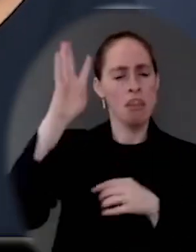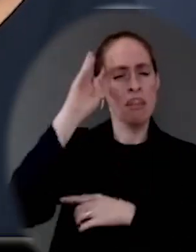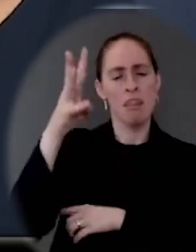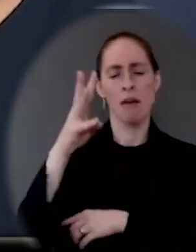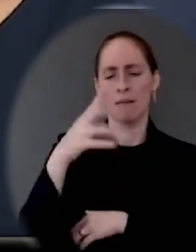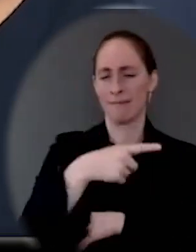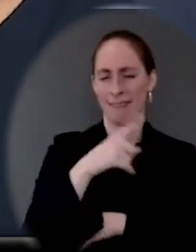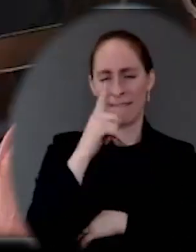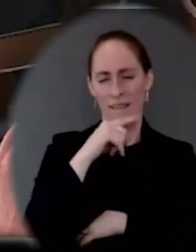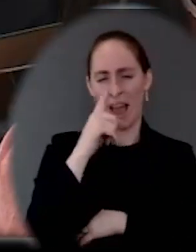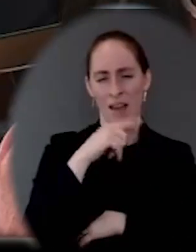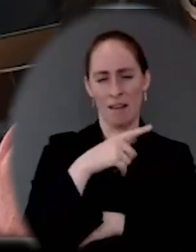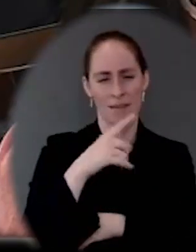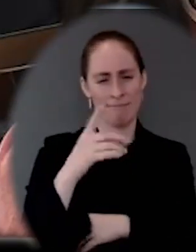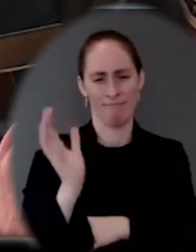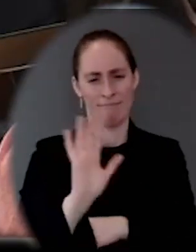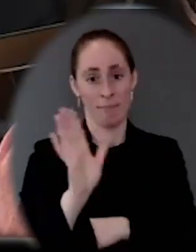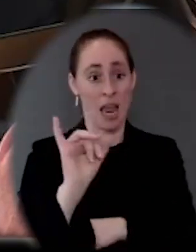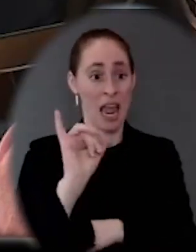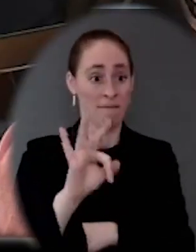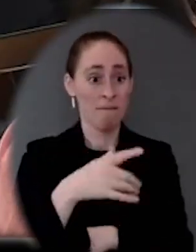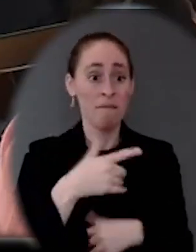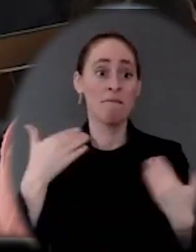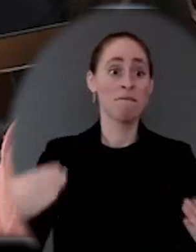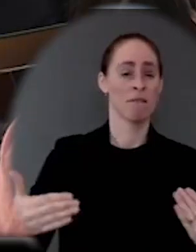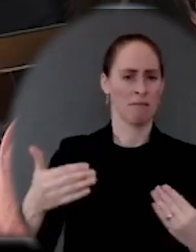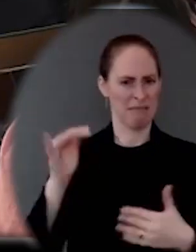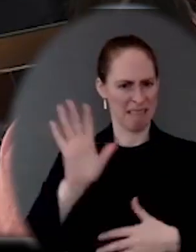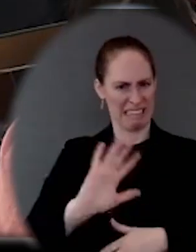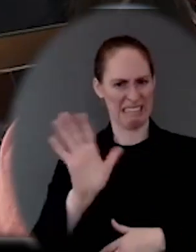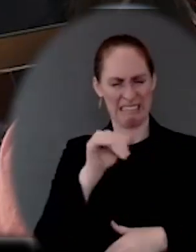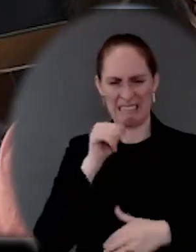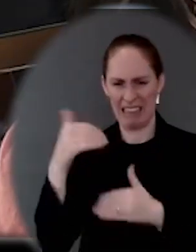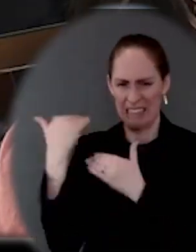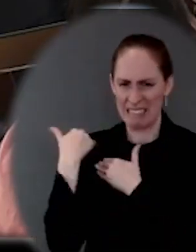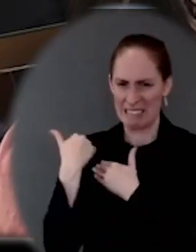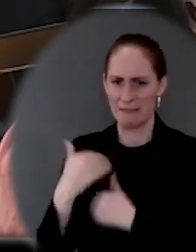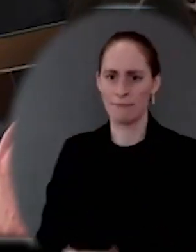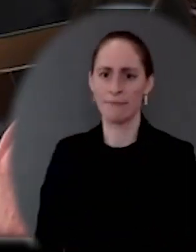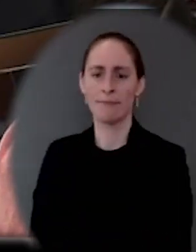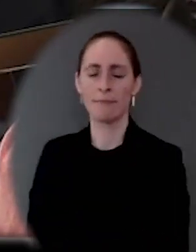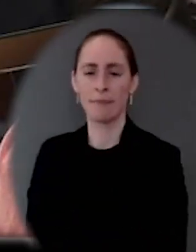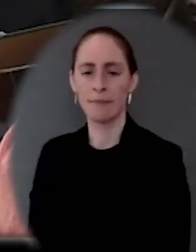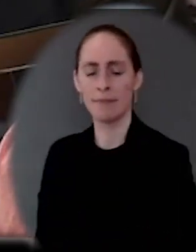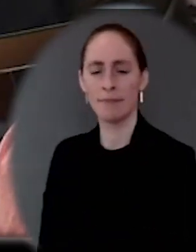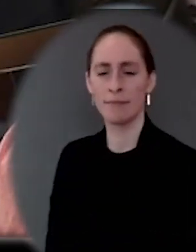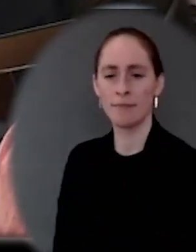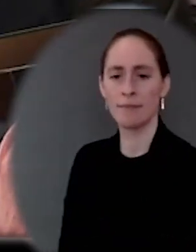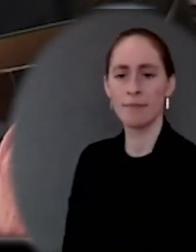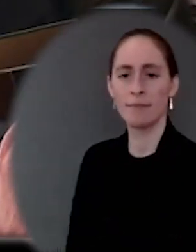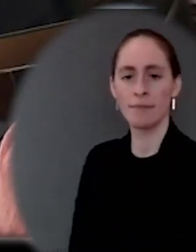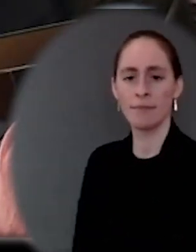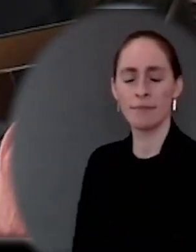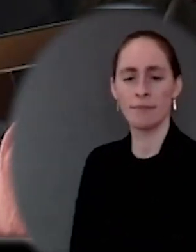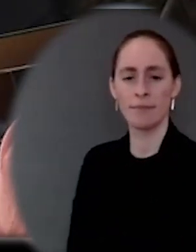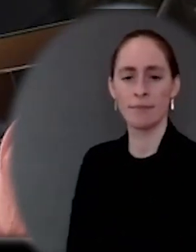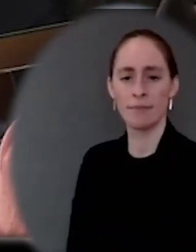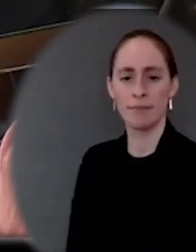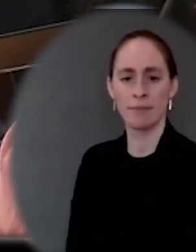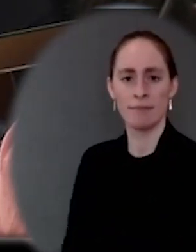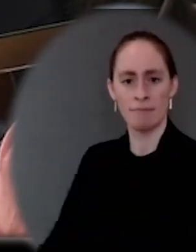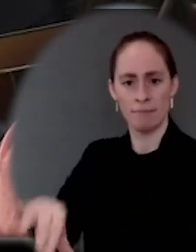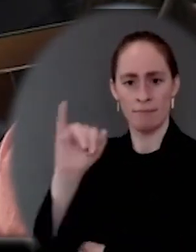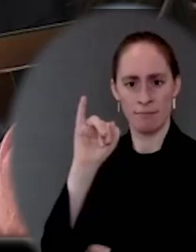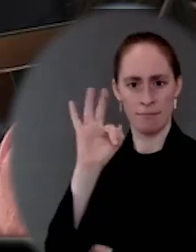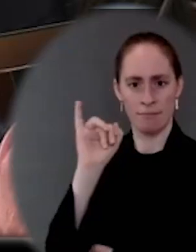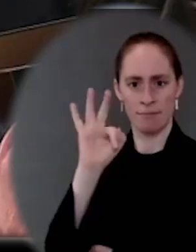tax credit or, you know, payments for child care comes up, you know, it's expiring, it's on its own, you don't have